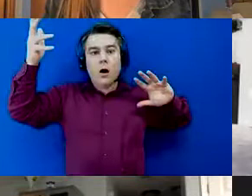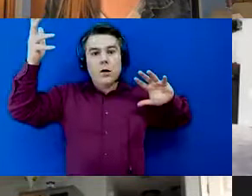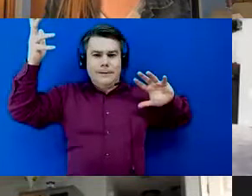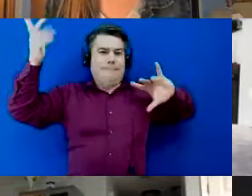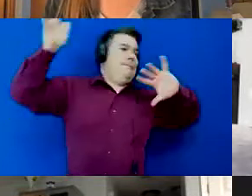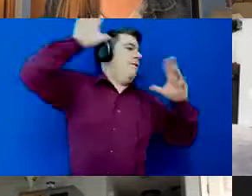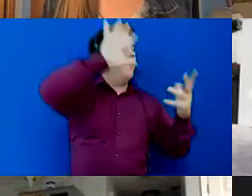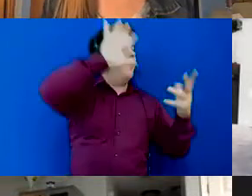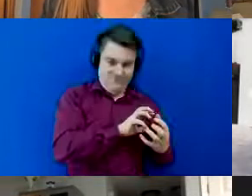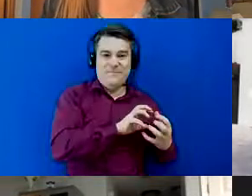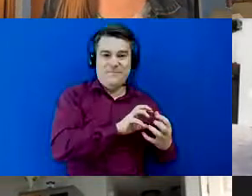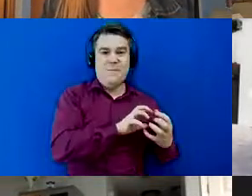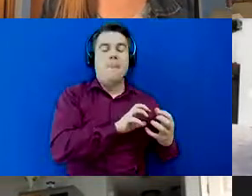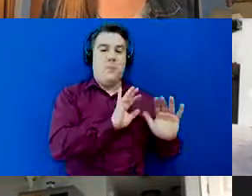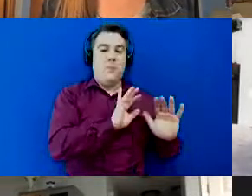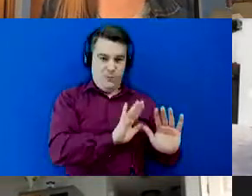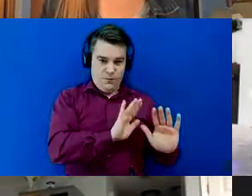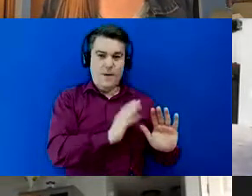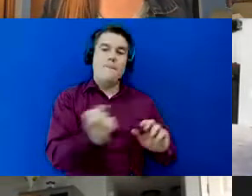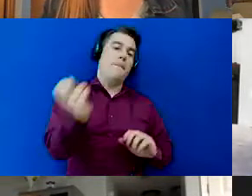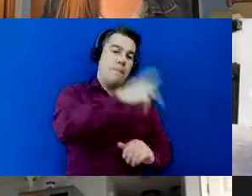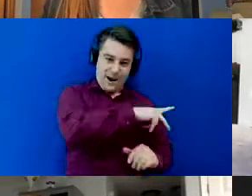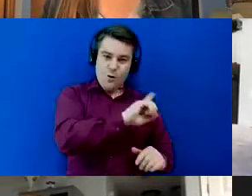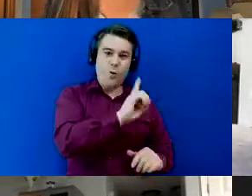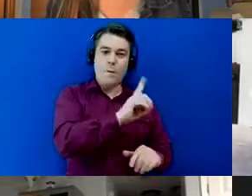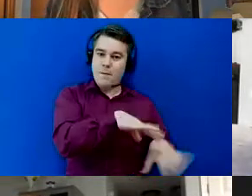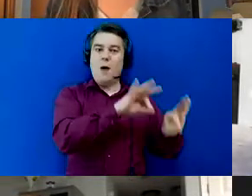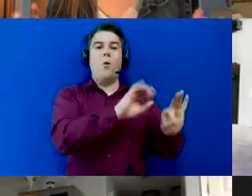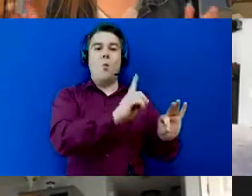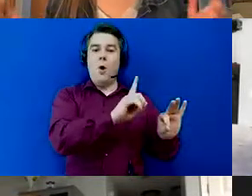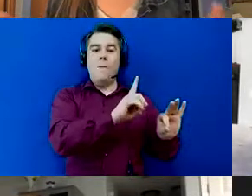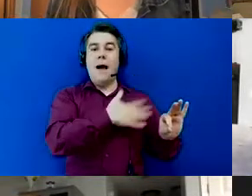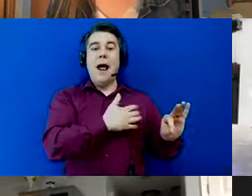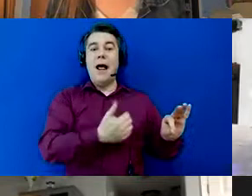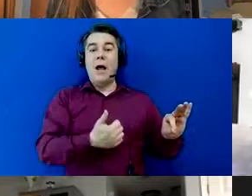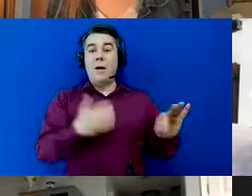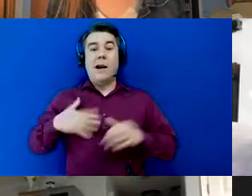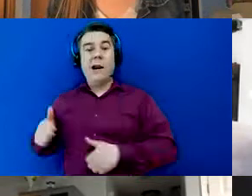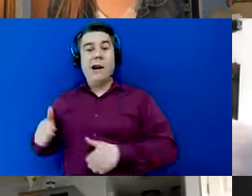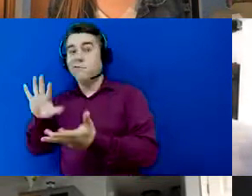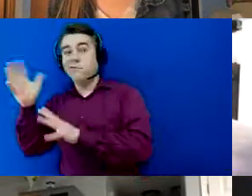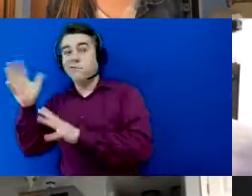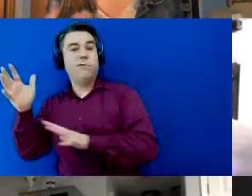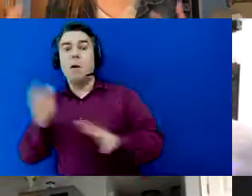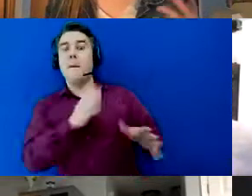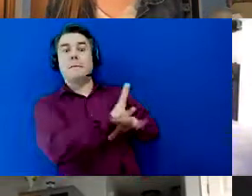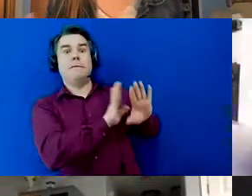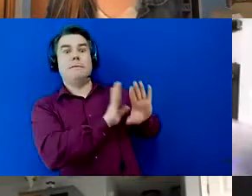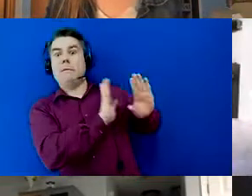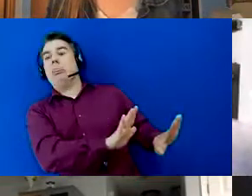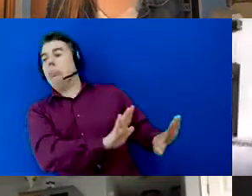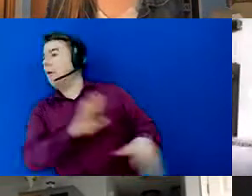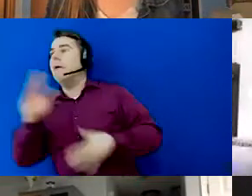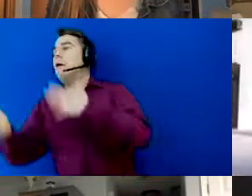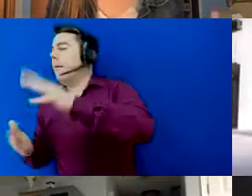come back and I can pick up where I left off with my business and sure I probably have some attrition going on I probably have